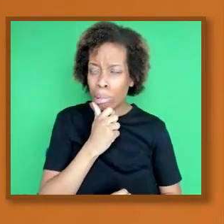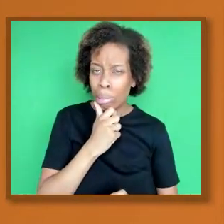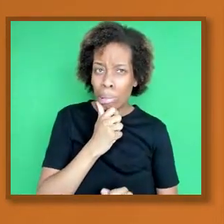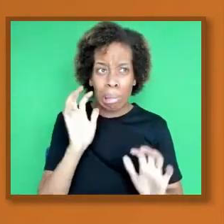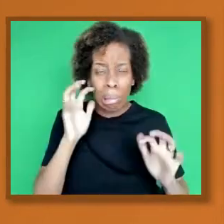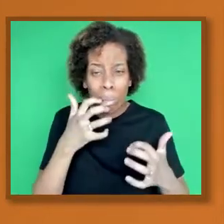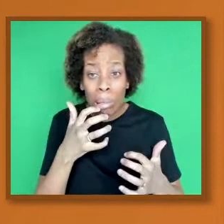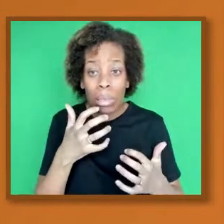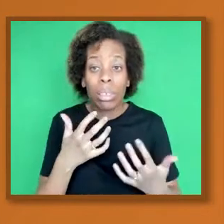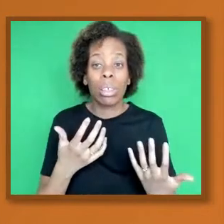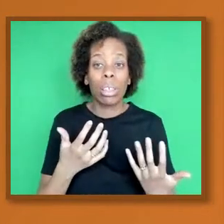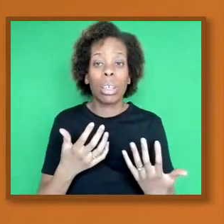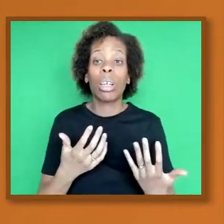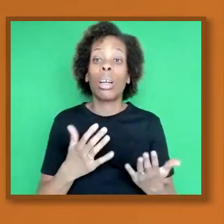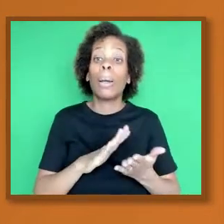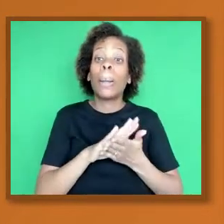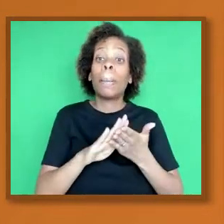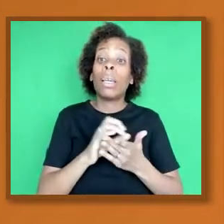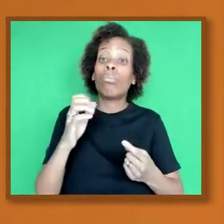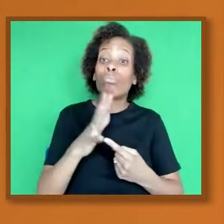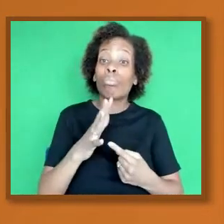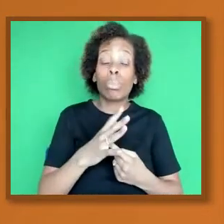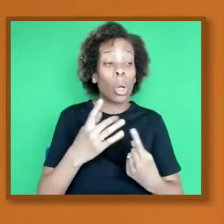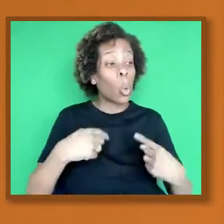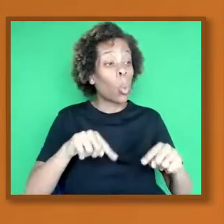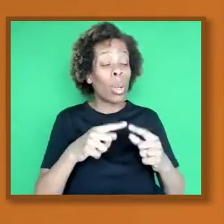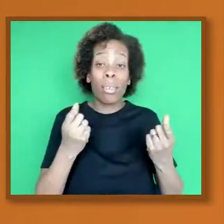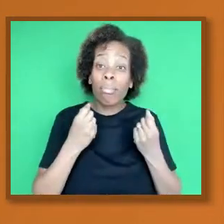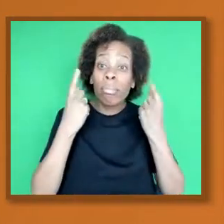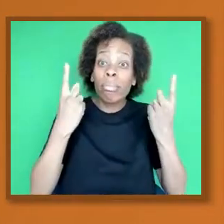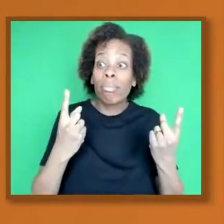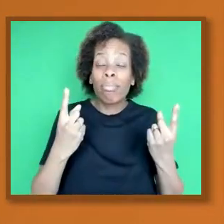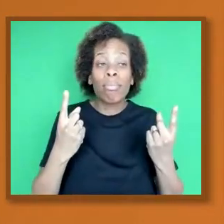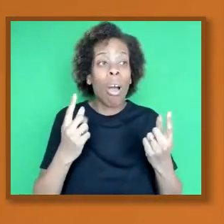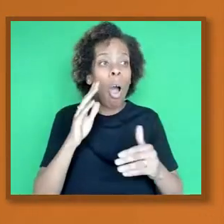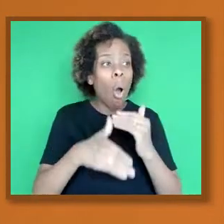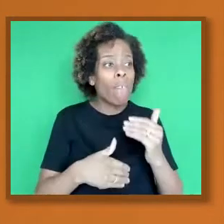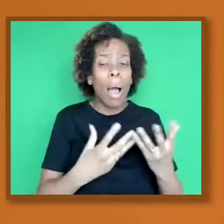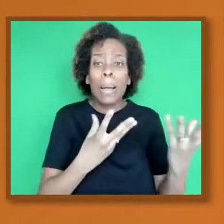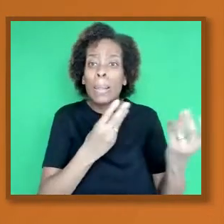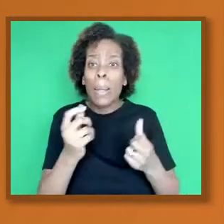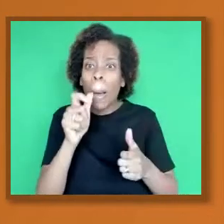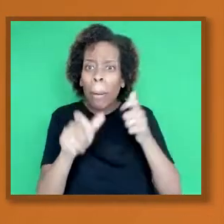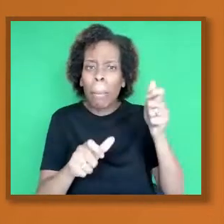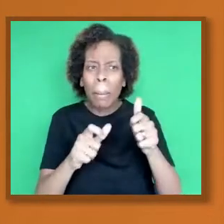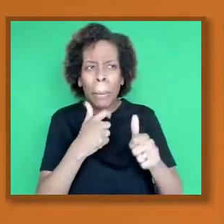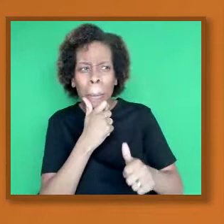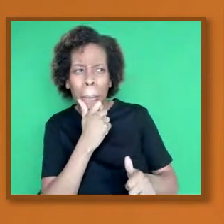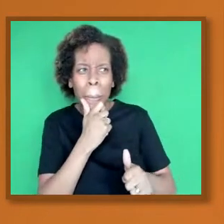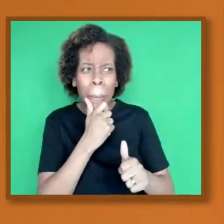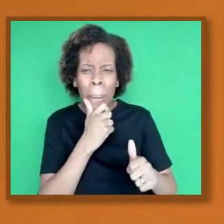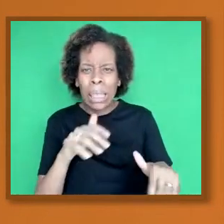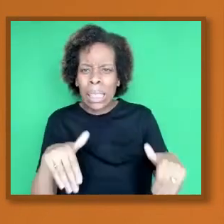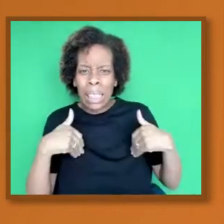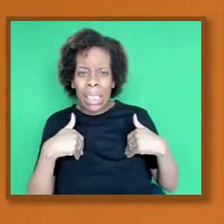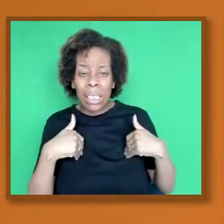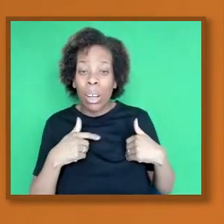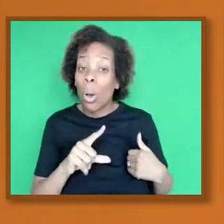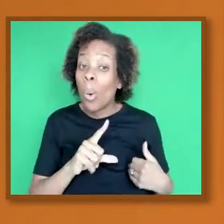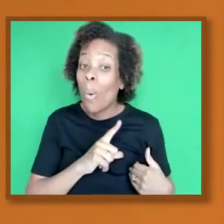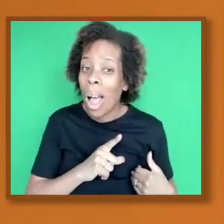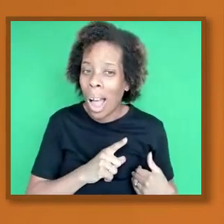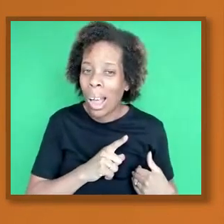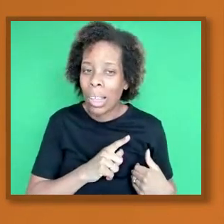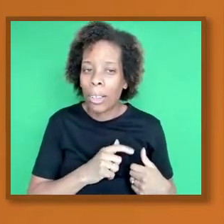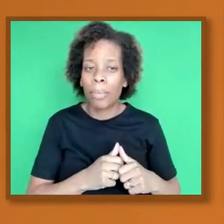may be causing people to be hesitant. So if we click to click through, please. And one of the things